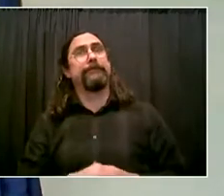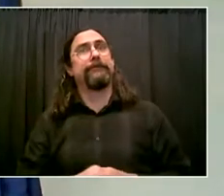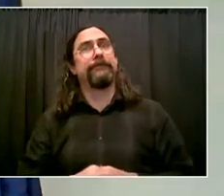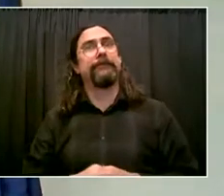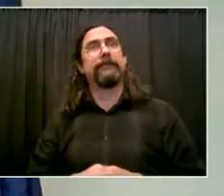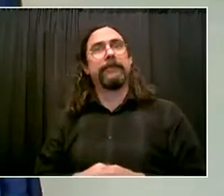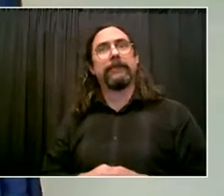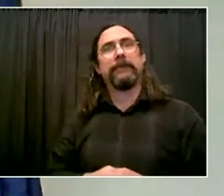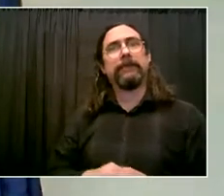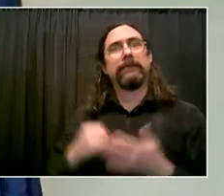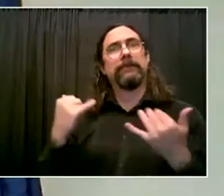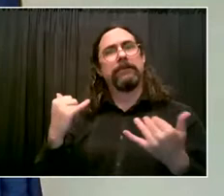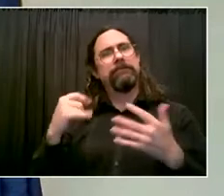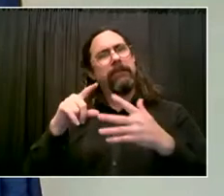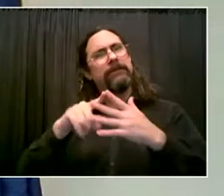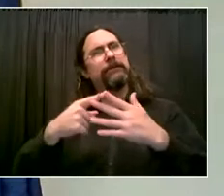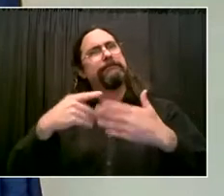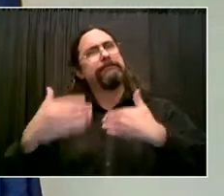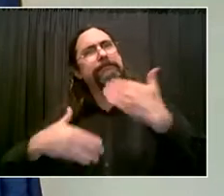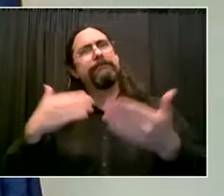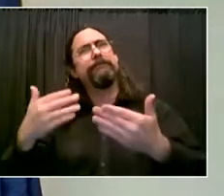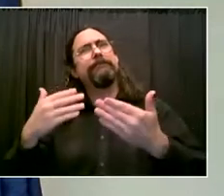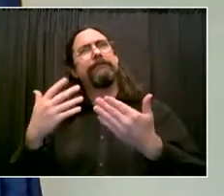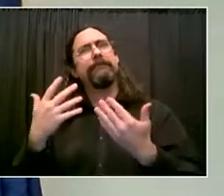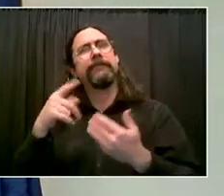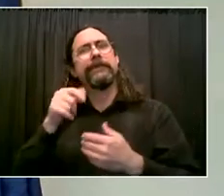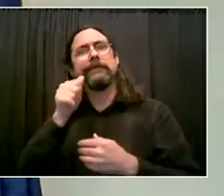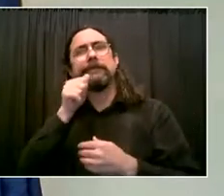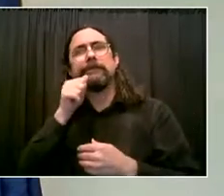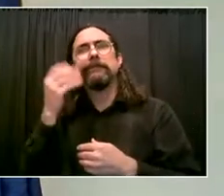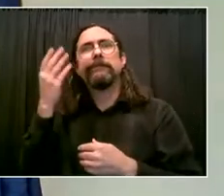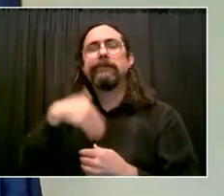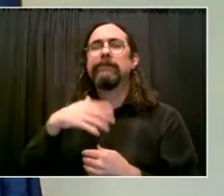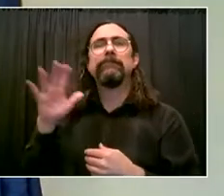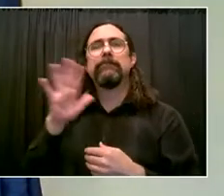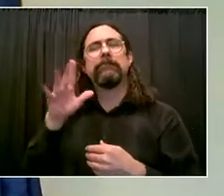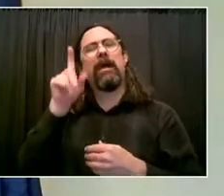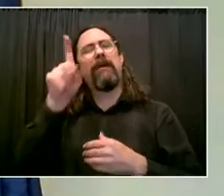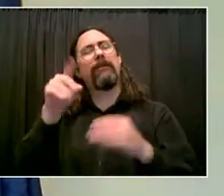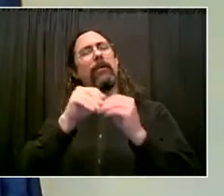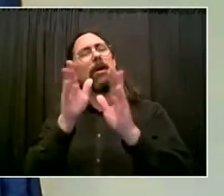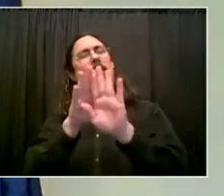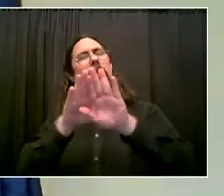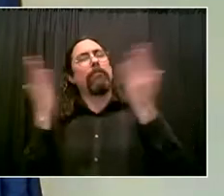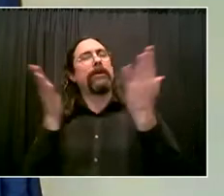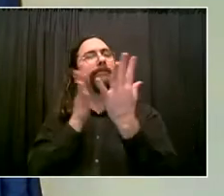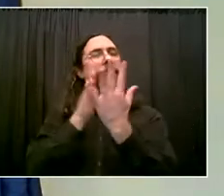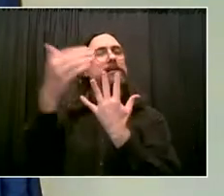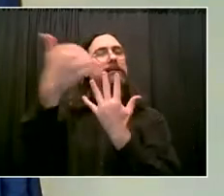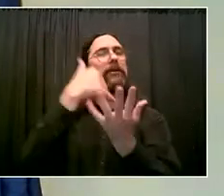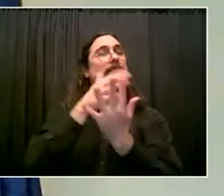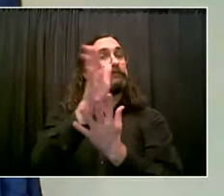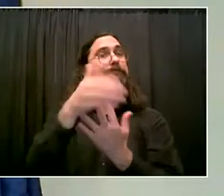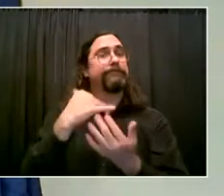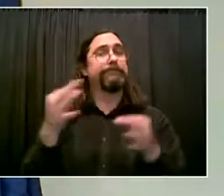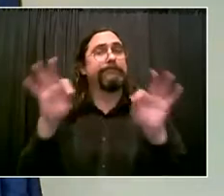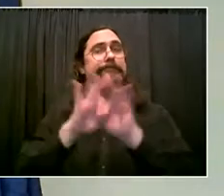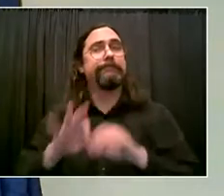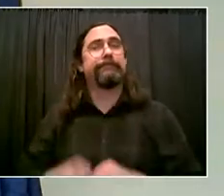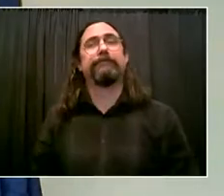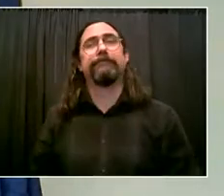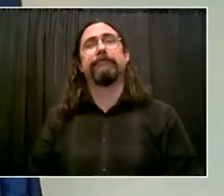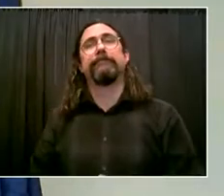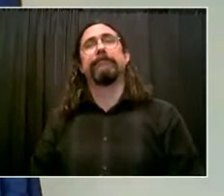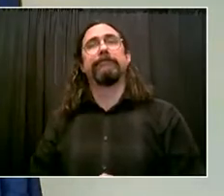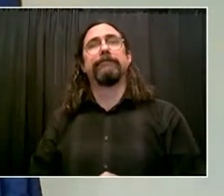management workers. They are the key. They stand in the gap because they meet the people where they are. They're the ones that can